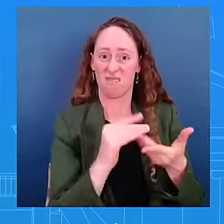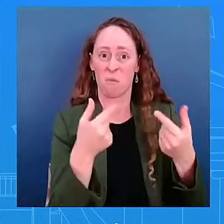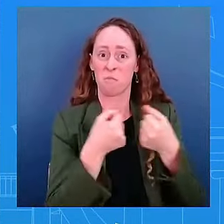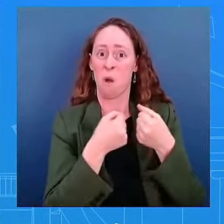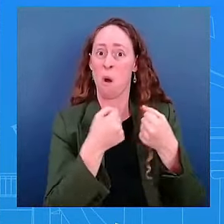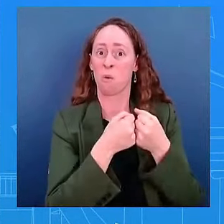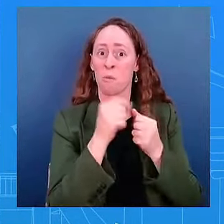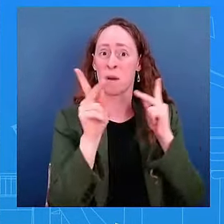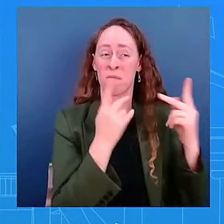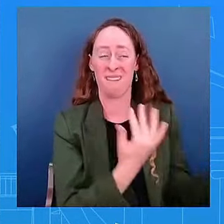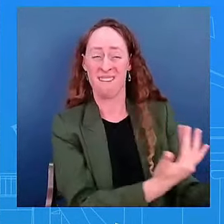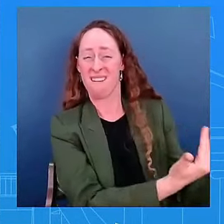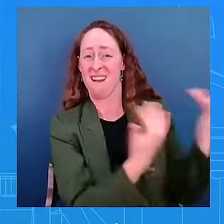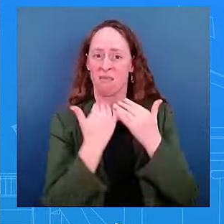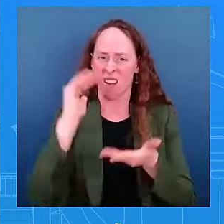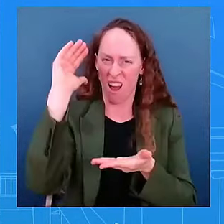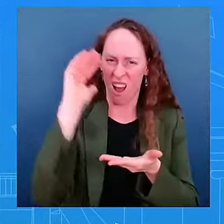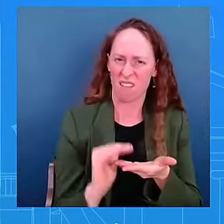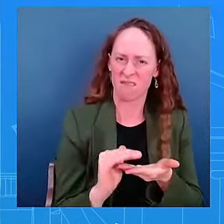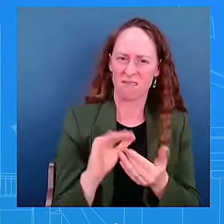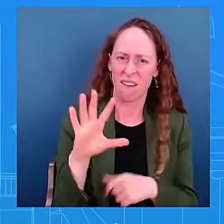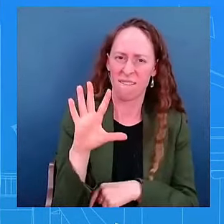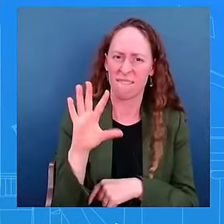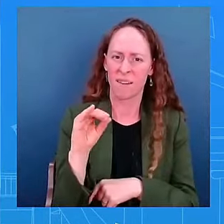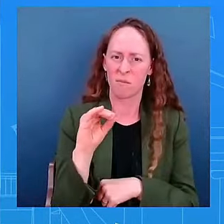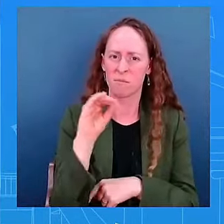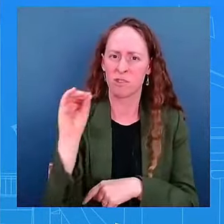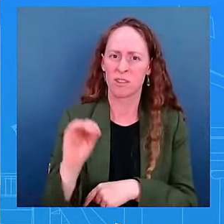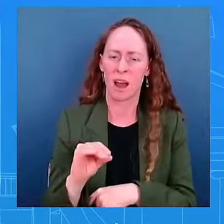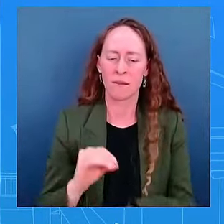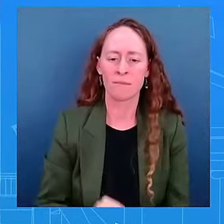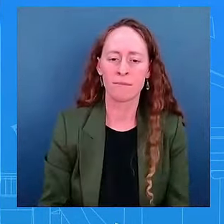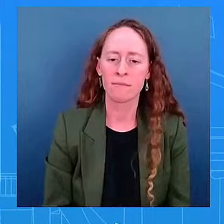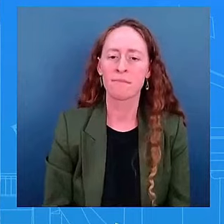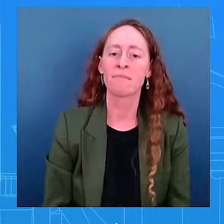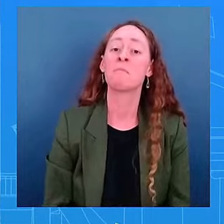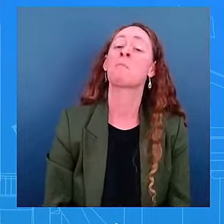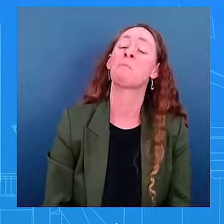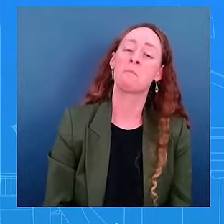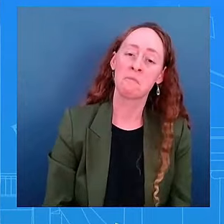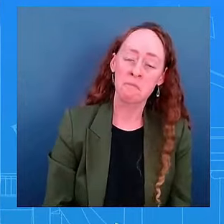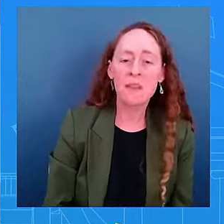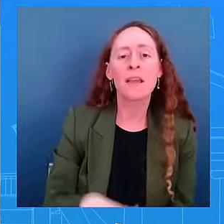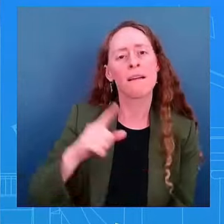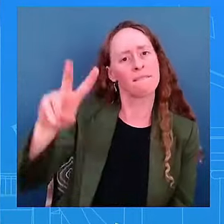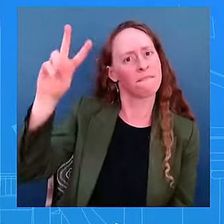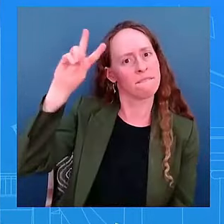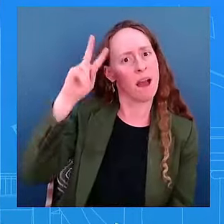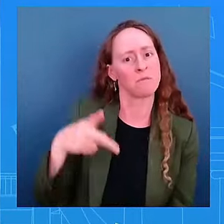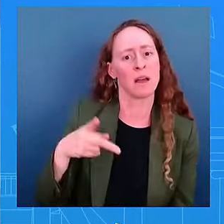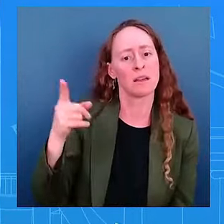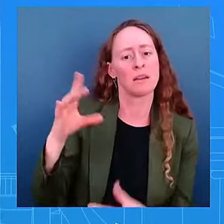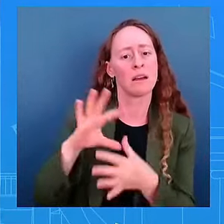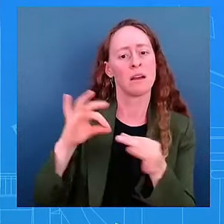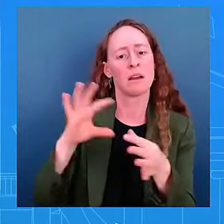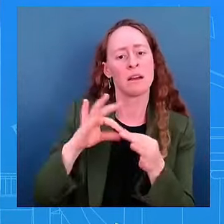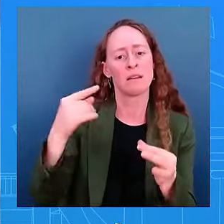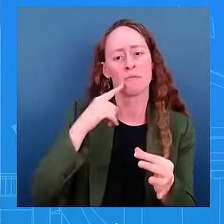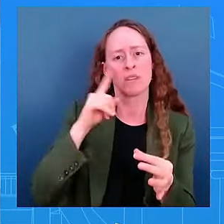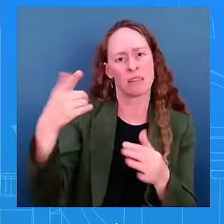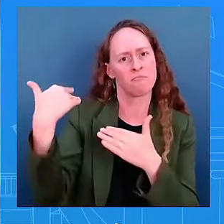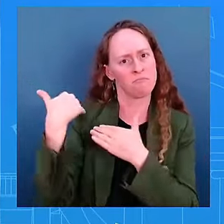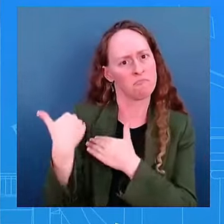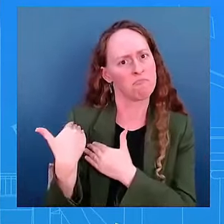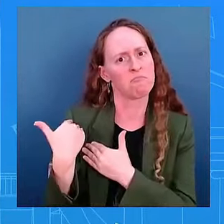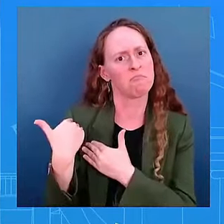this president has done. As a partner though, she's been in charge of root causes of migration for years. She has never spoken to the Border Patrol